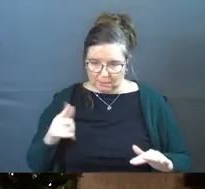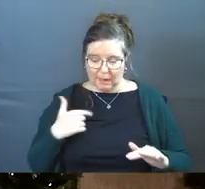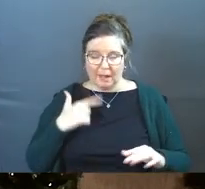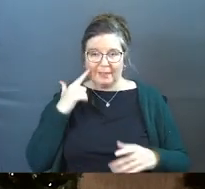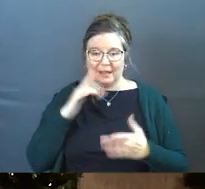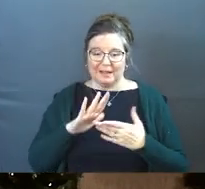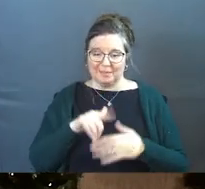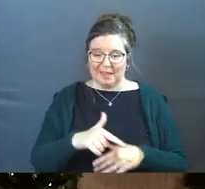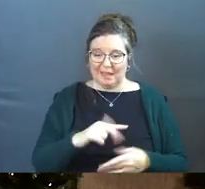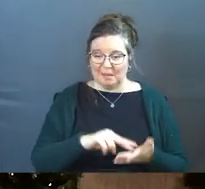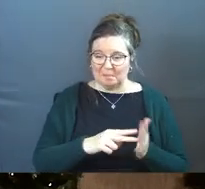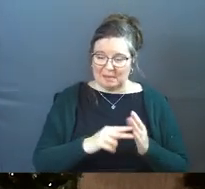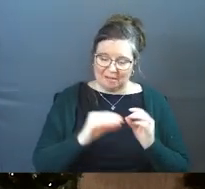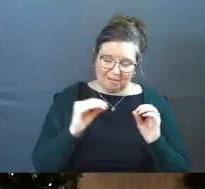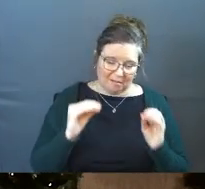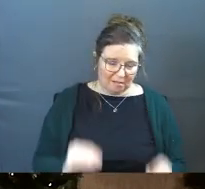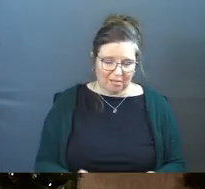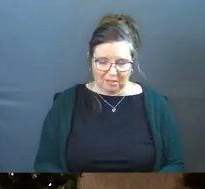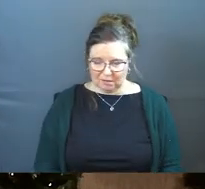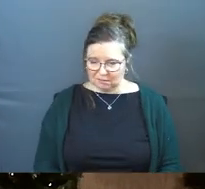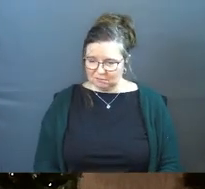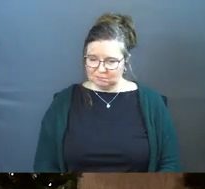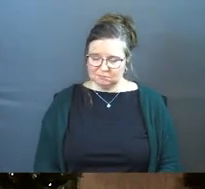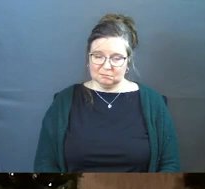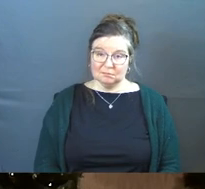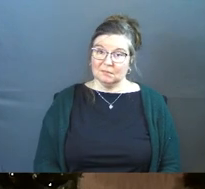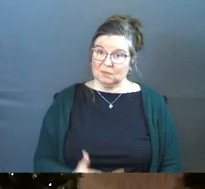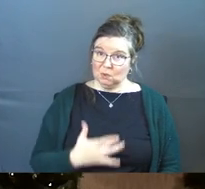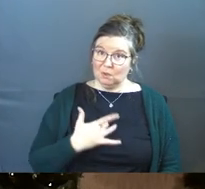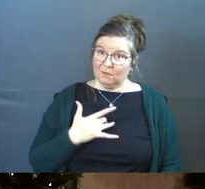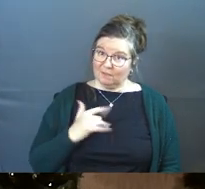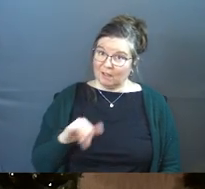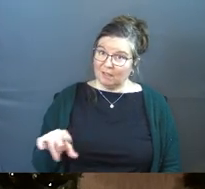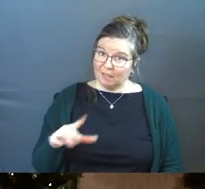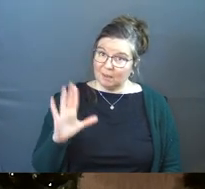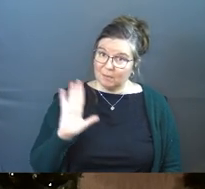believe they're nothing. Some of you have been there.